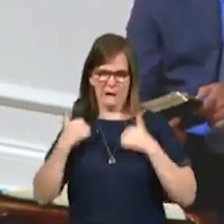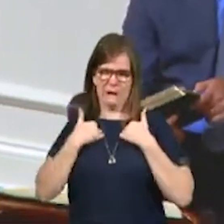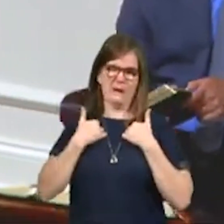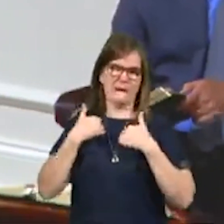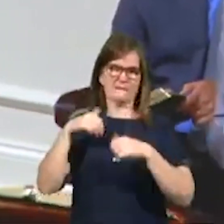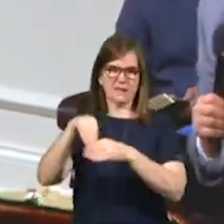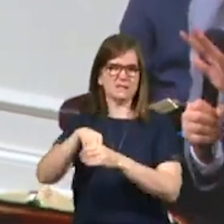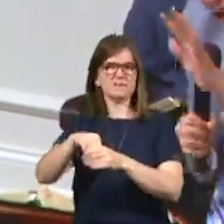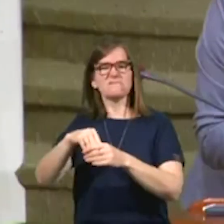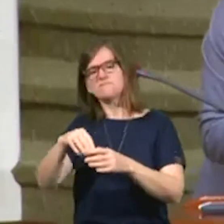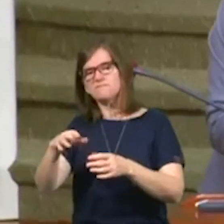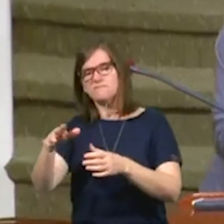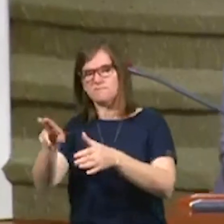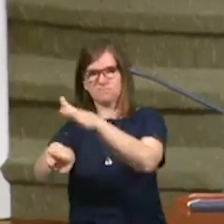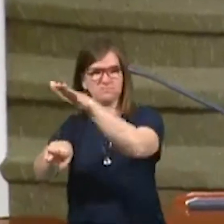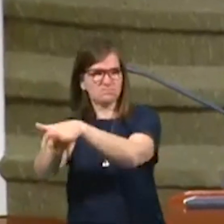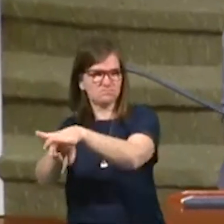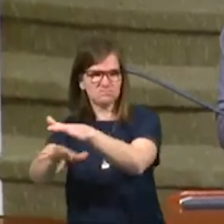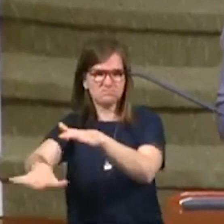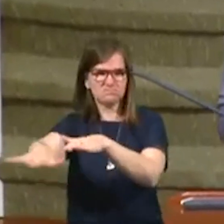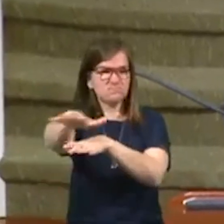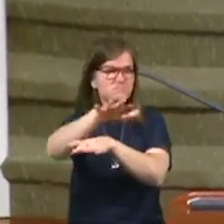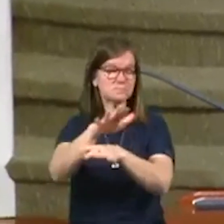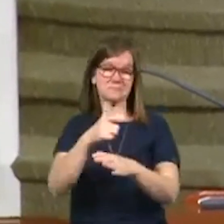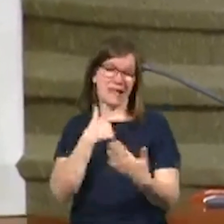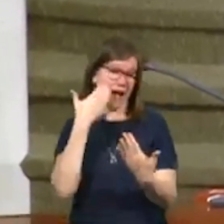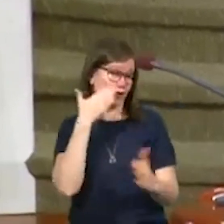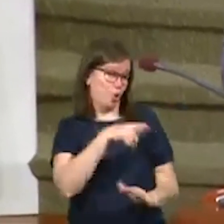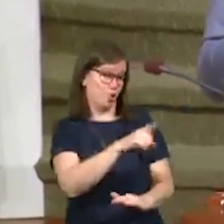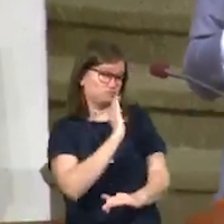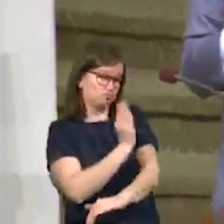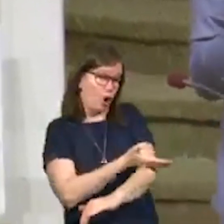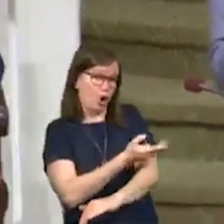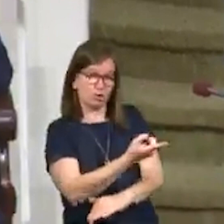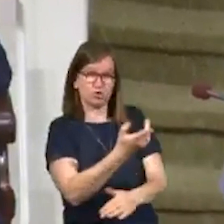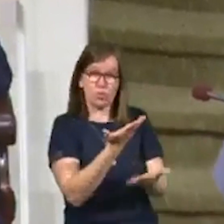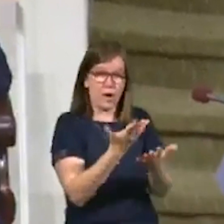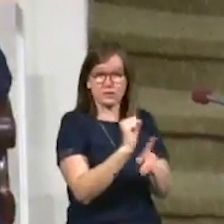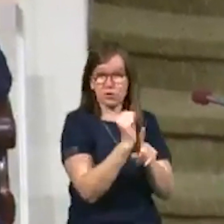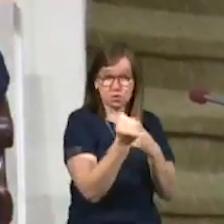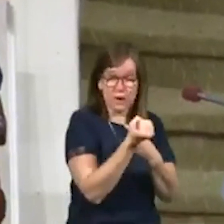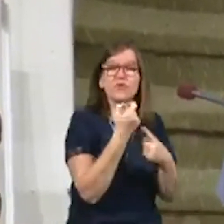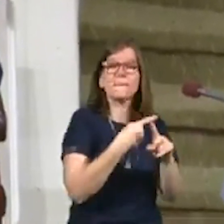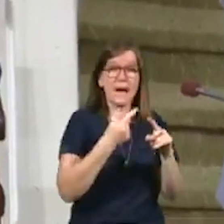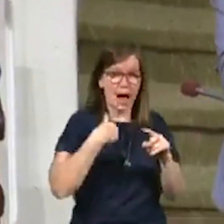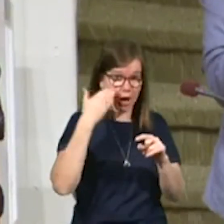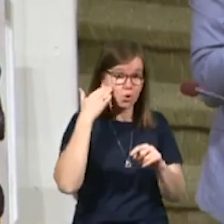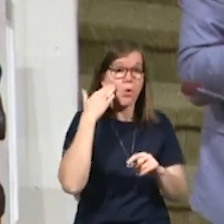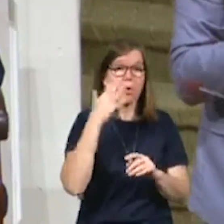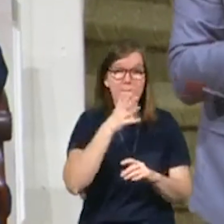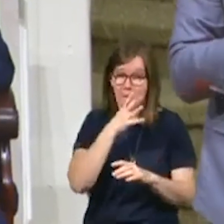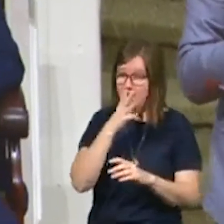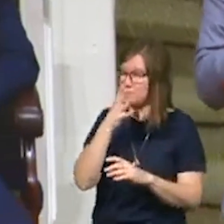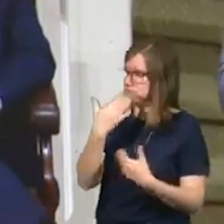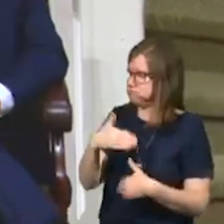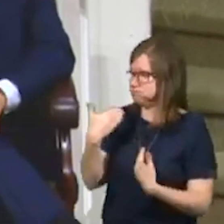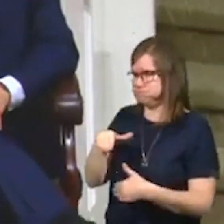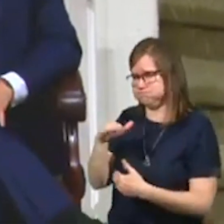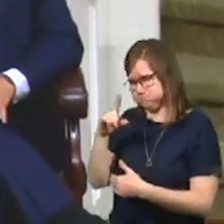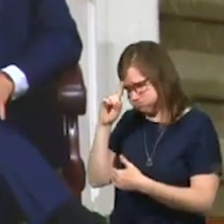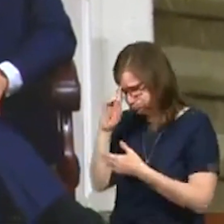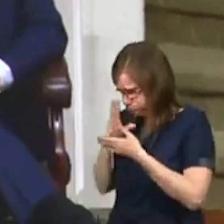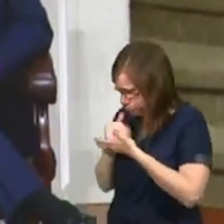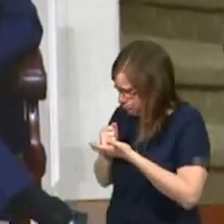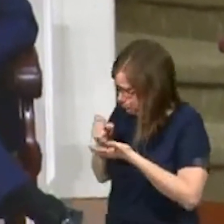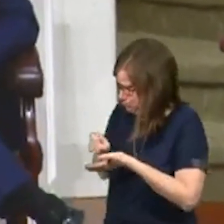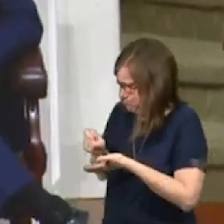tombs. And I don't know the exact scenario with this lady's daughter, uh, but I do know that she was desperate. And this was a